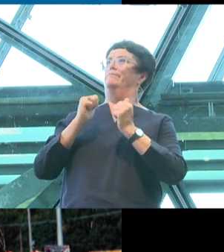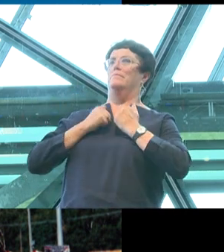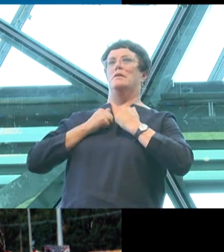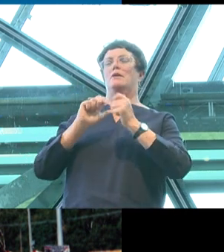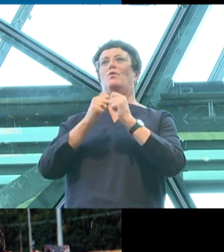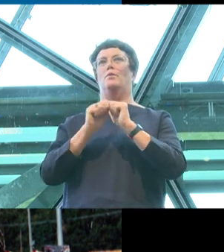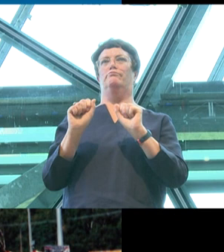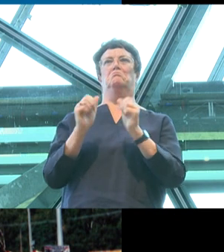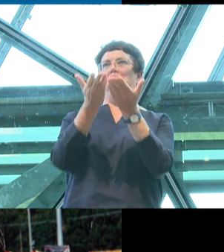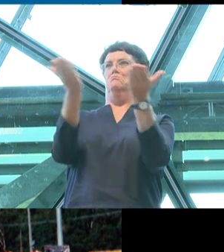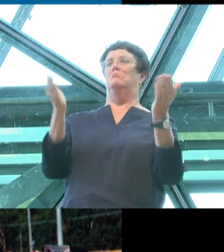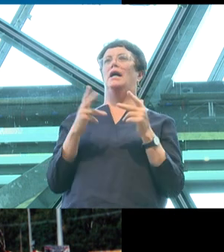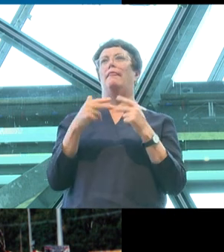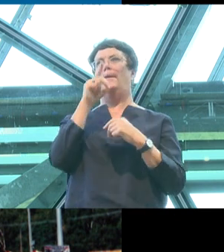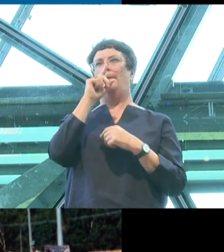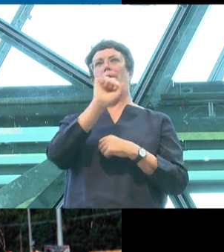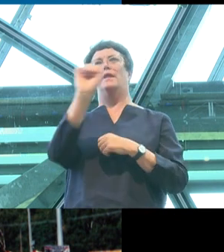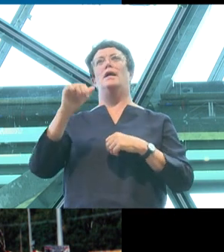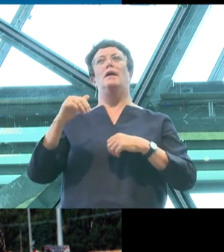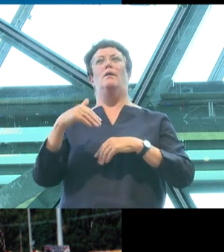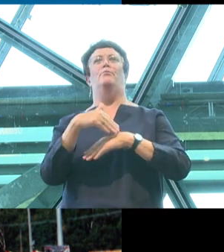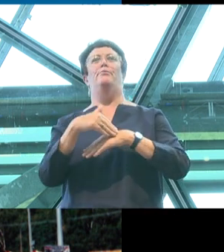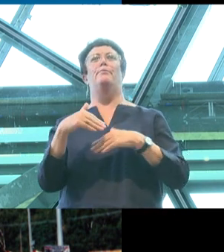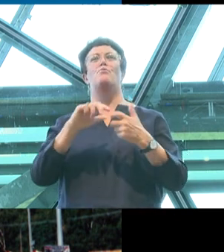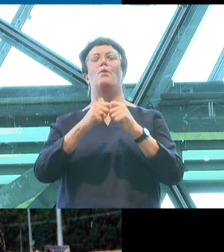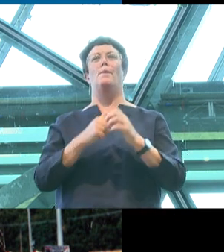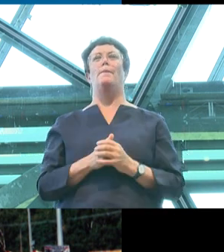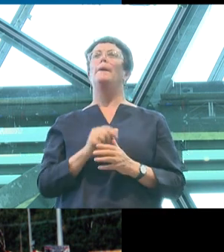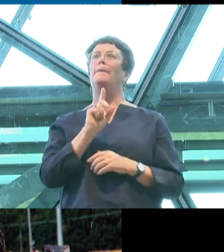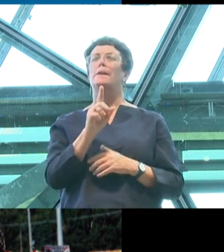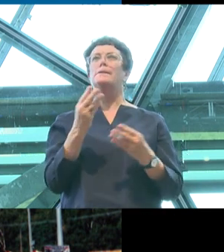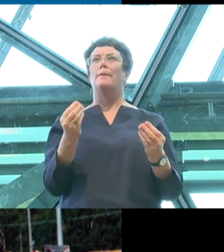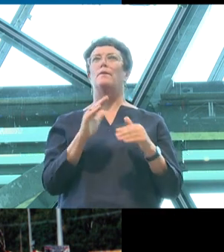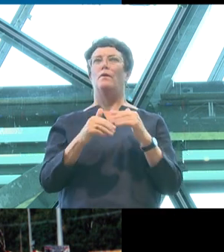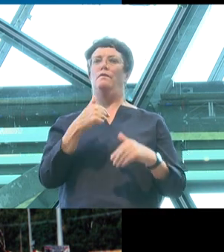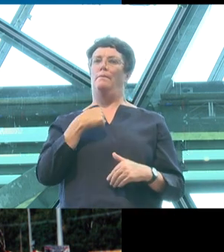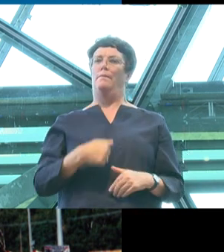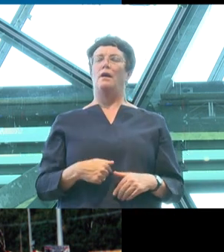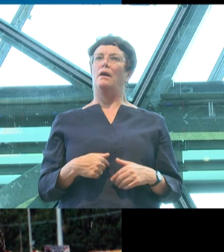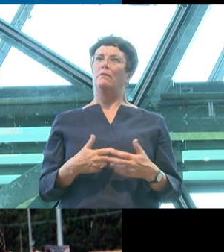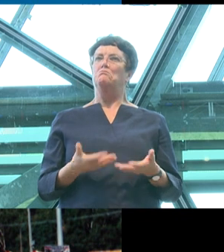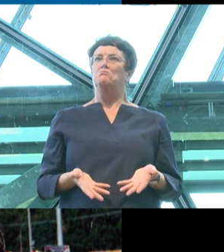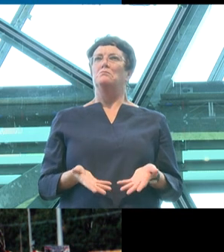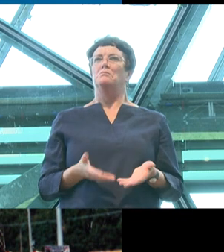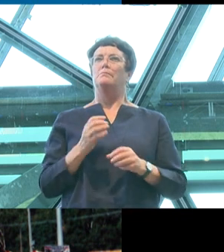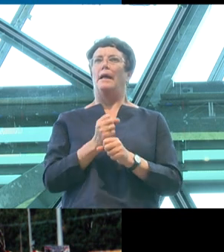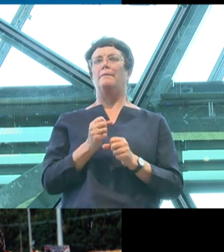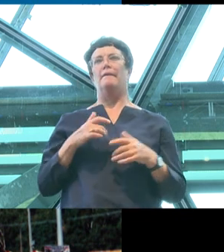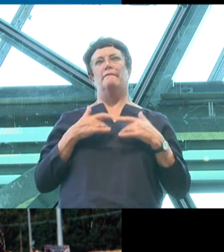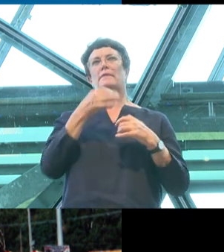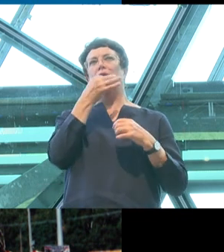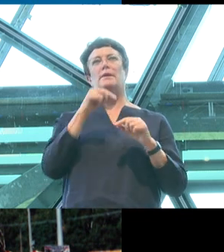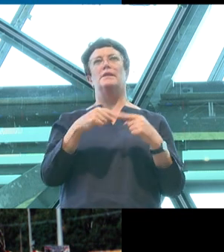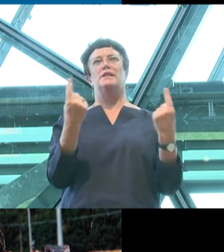people's. However, there was something about me that made me feel a bit different from other people and that I needed to